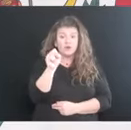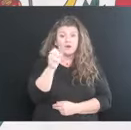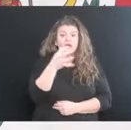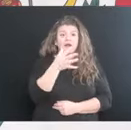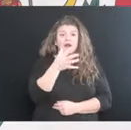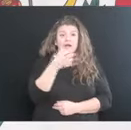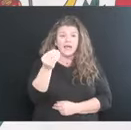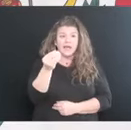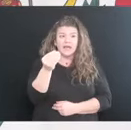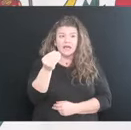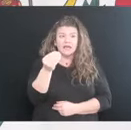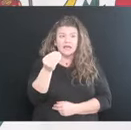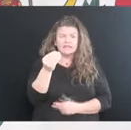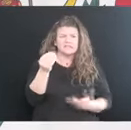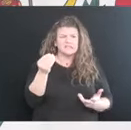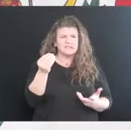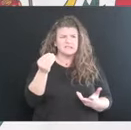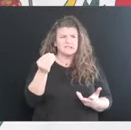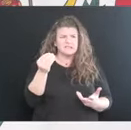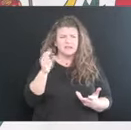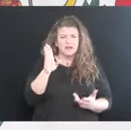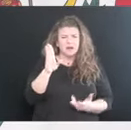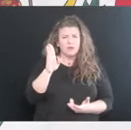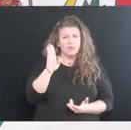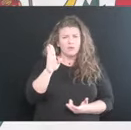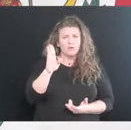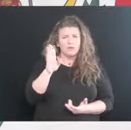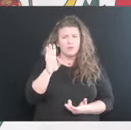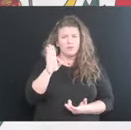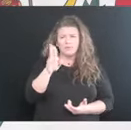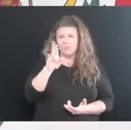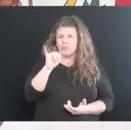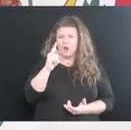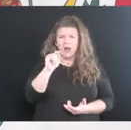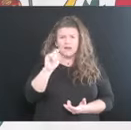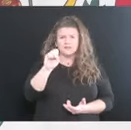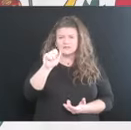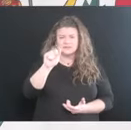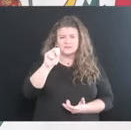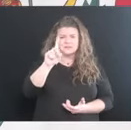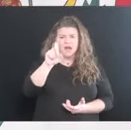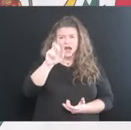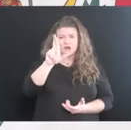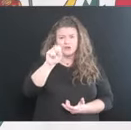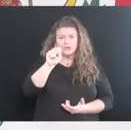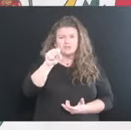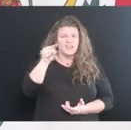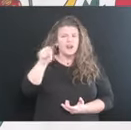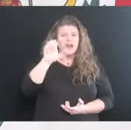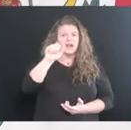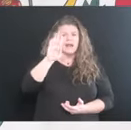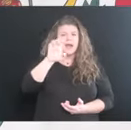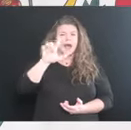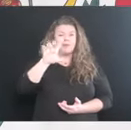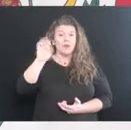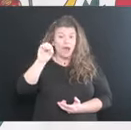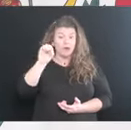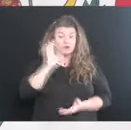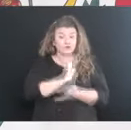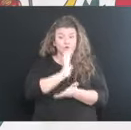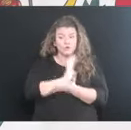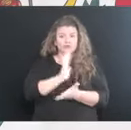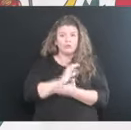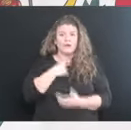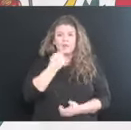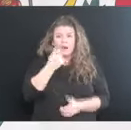went to, I think, Wright Sanders or Saunders, you know, in Cabell County, and we just, so we got a little bit